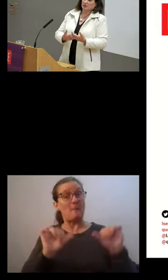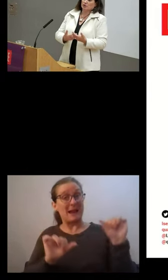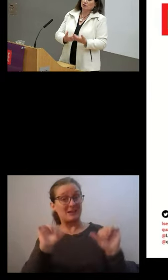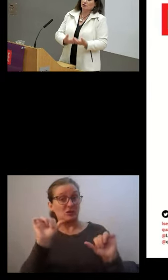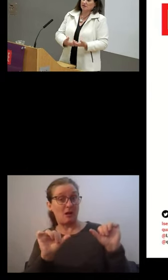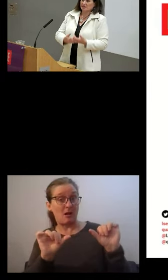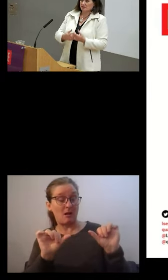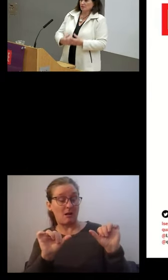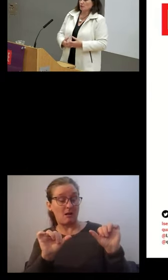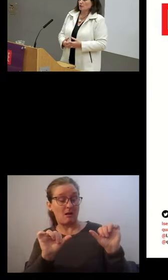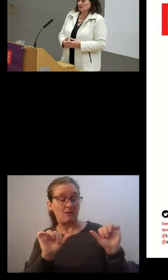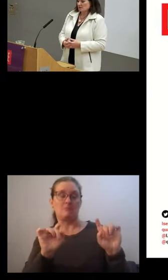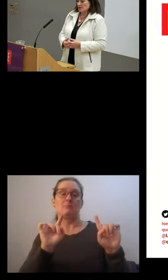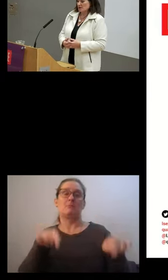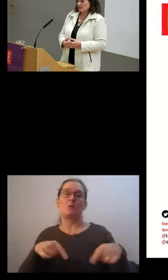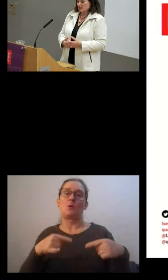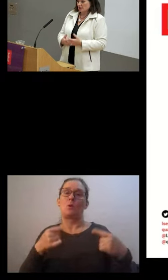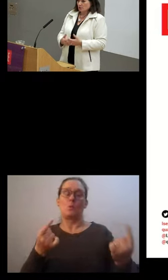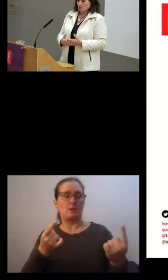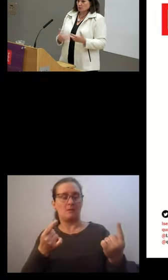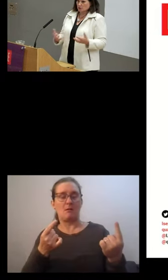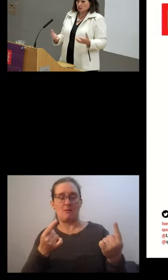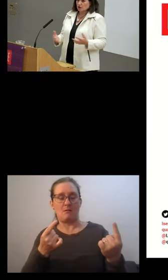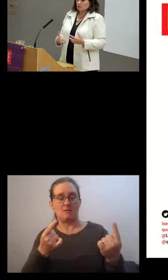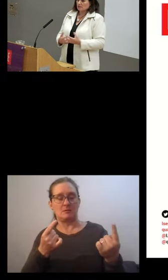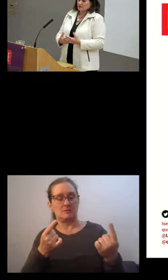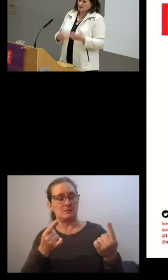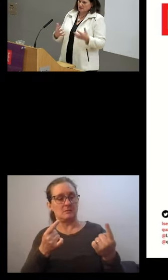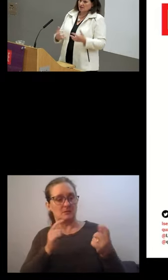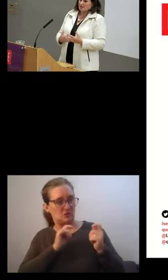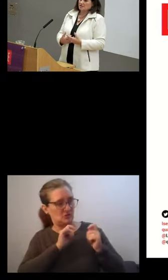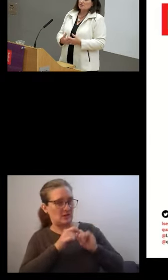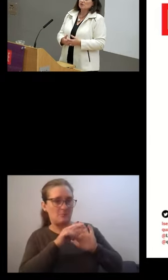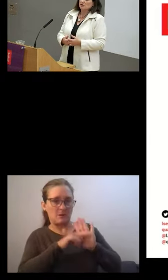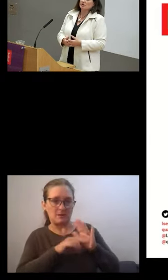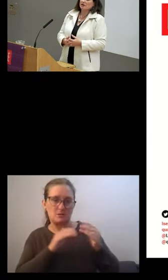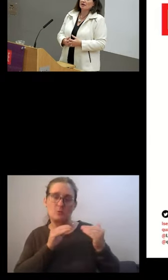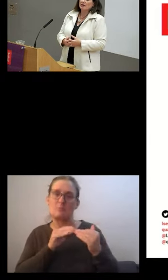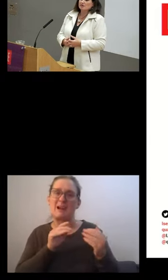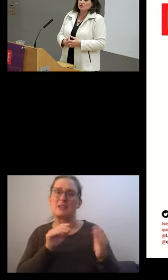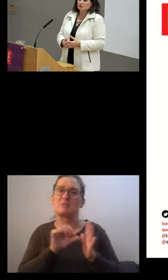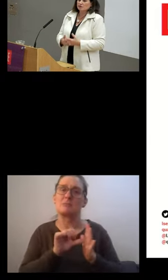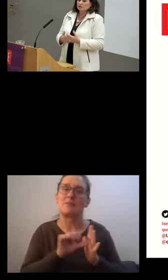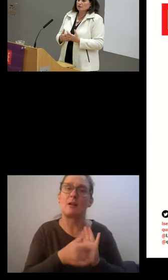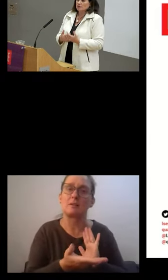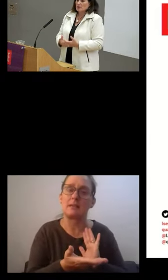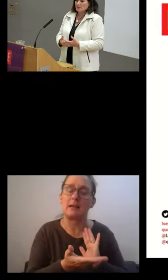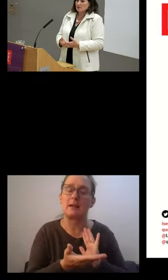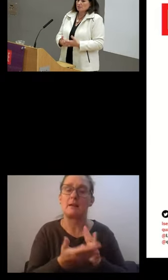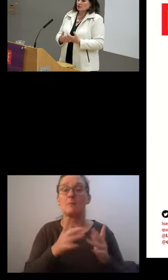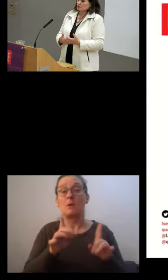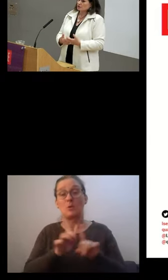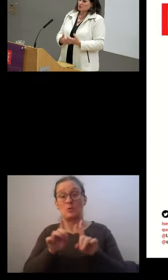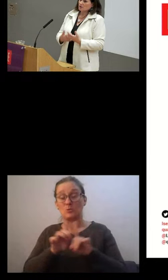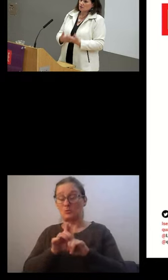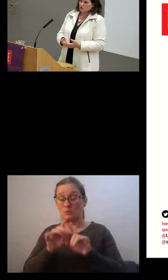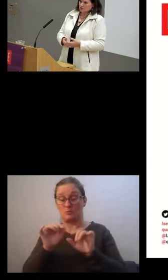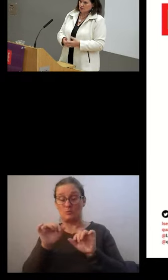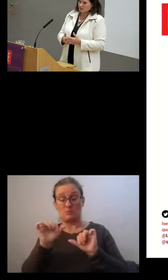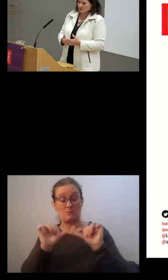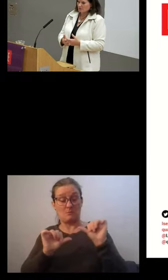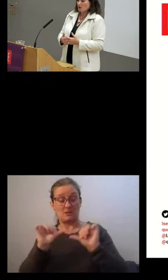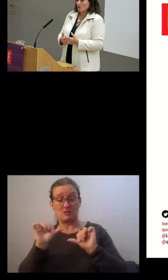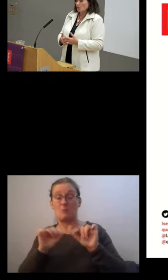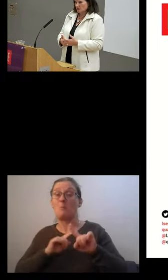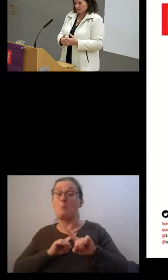we not address it with policy making, but we're also, in this case, mismeasuring our lives. Because if you remember, most of us spend